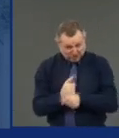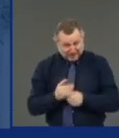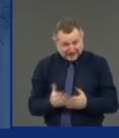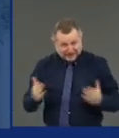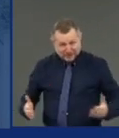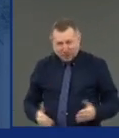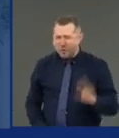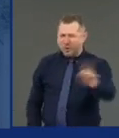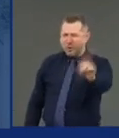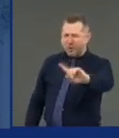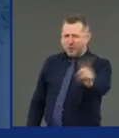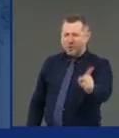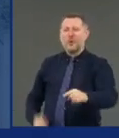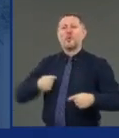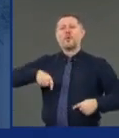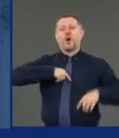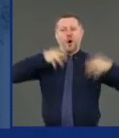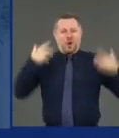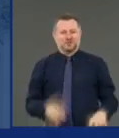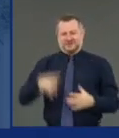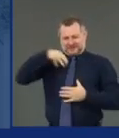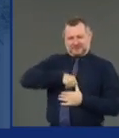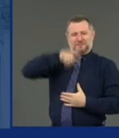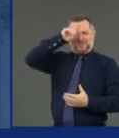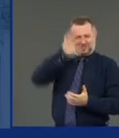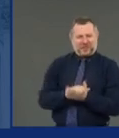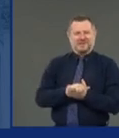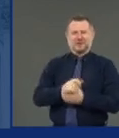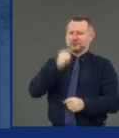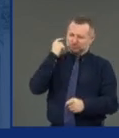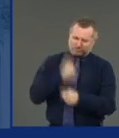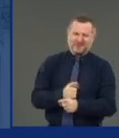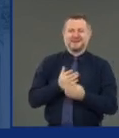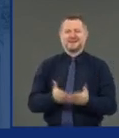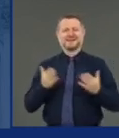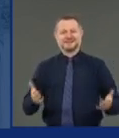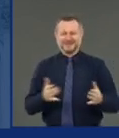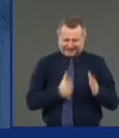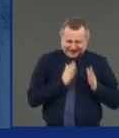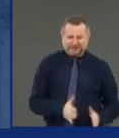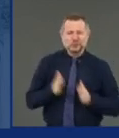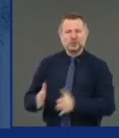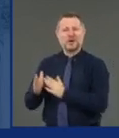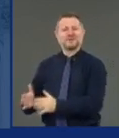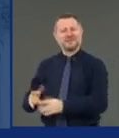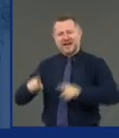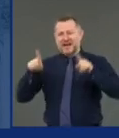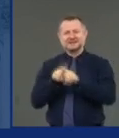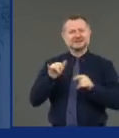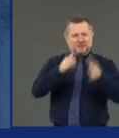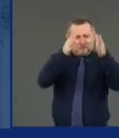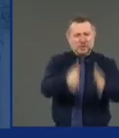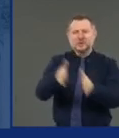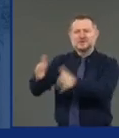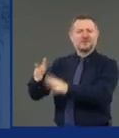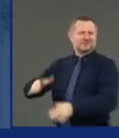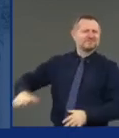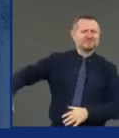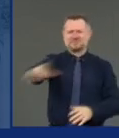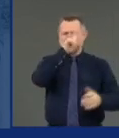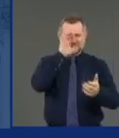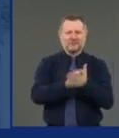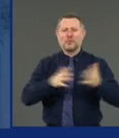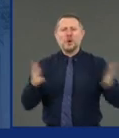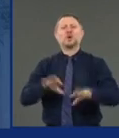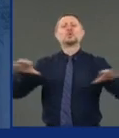in doing the right thing. As individuals, as people, we believe doing right by